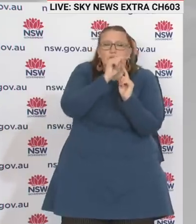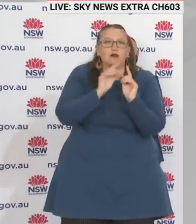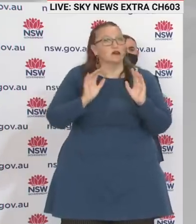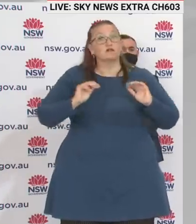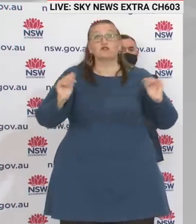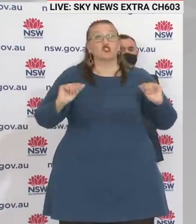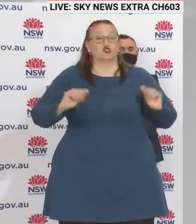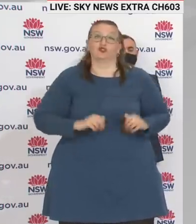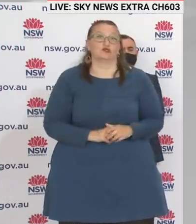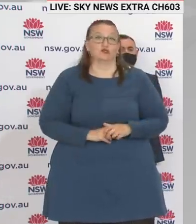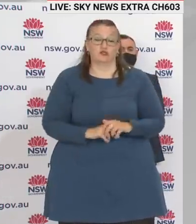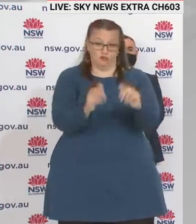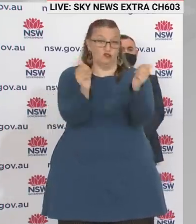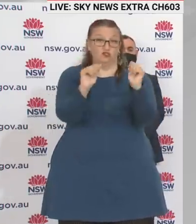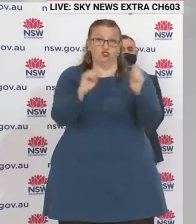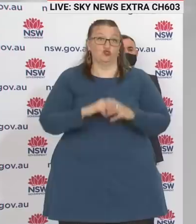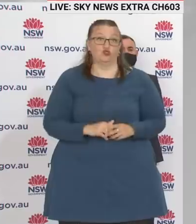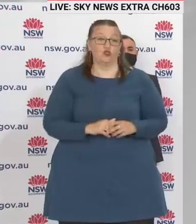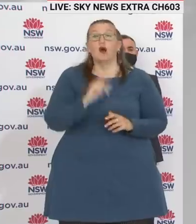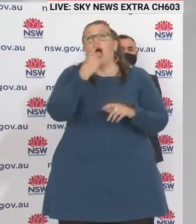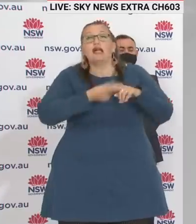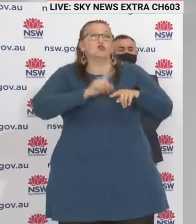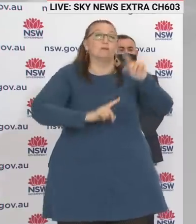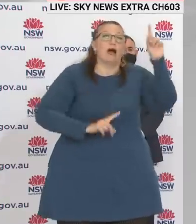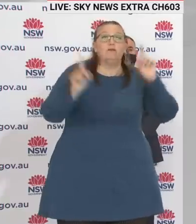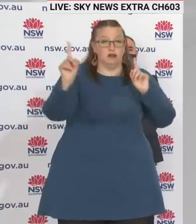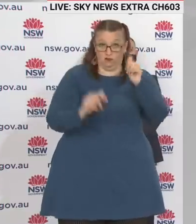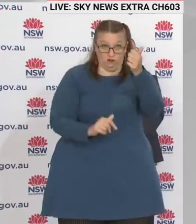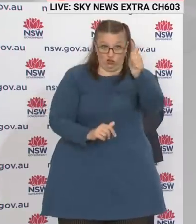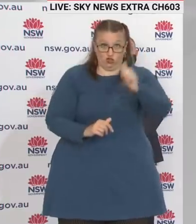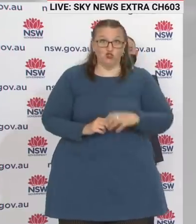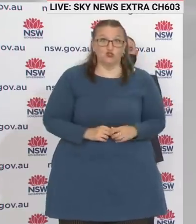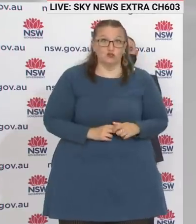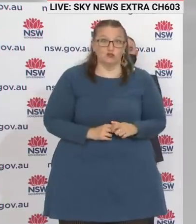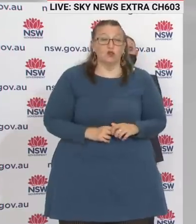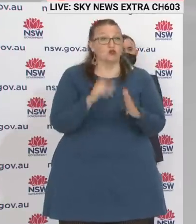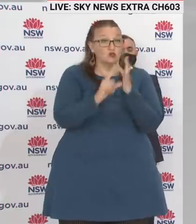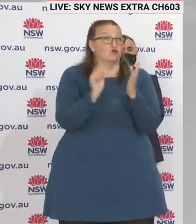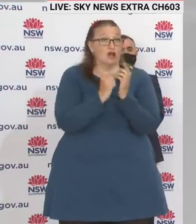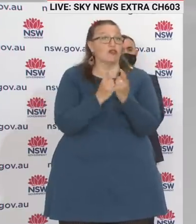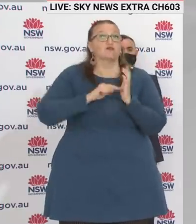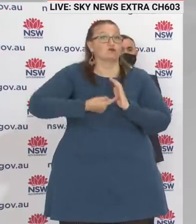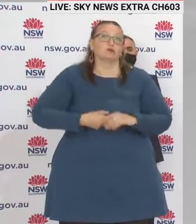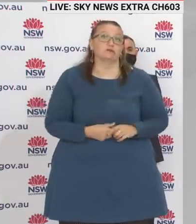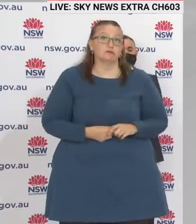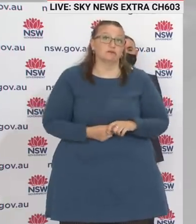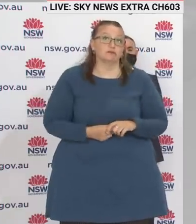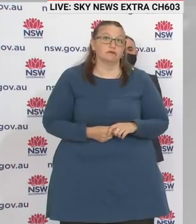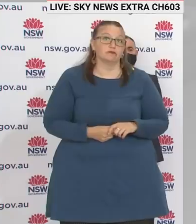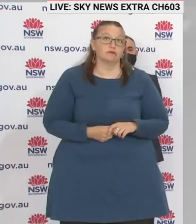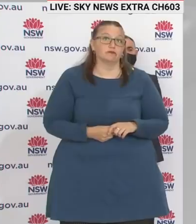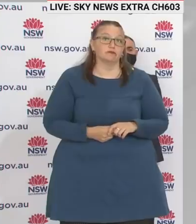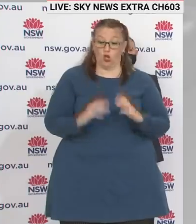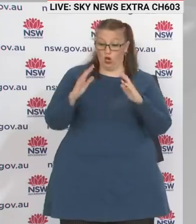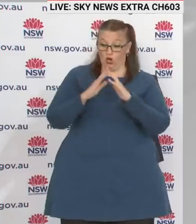And it's important for us not to get caught up in the weeds of an issue. What is really important for us is for people just